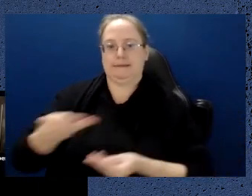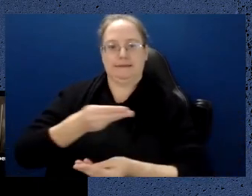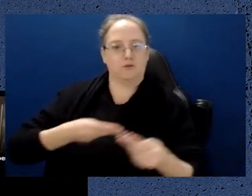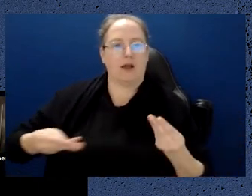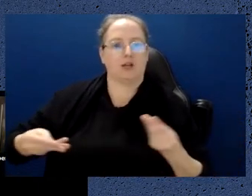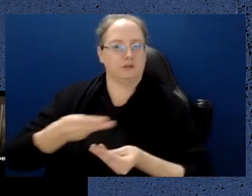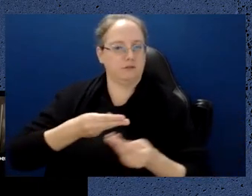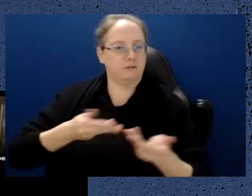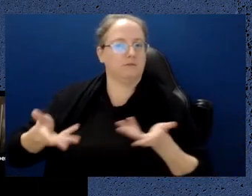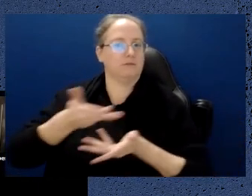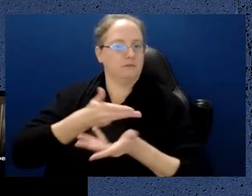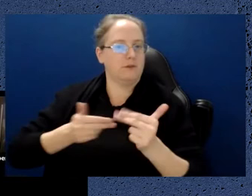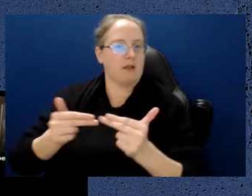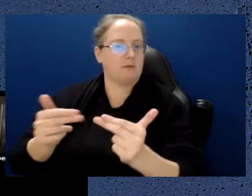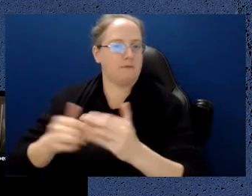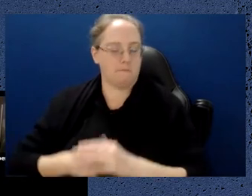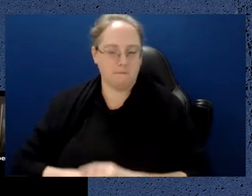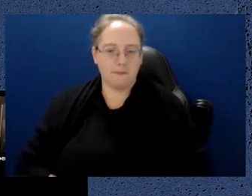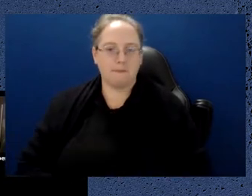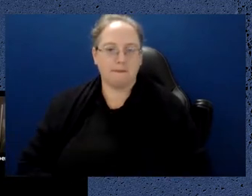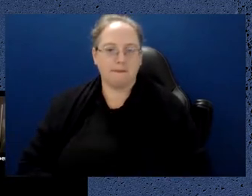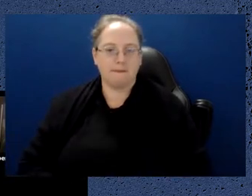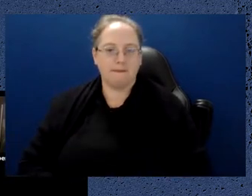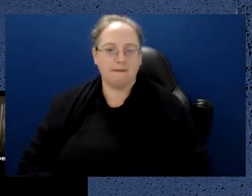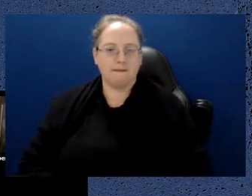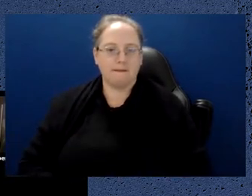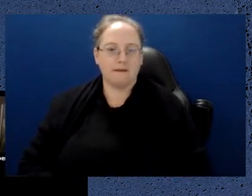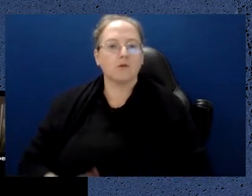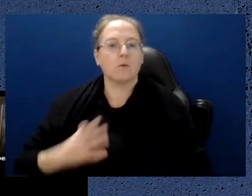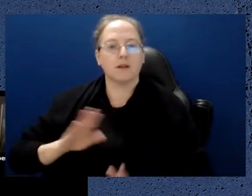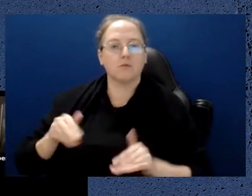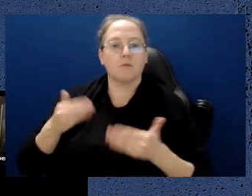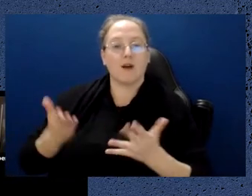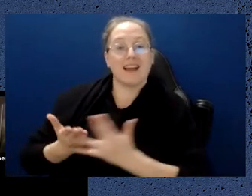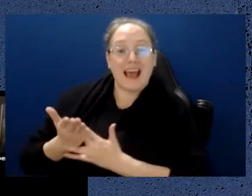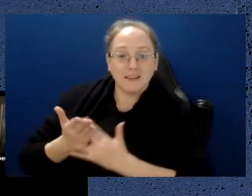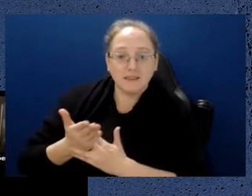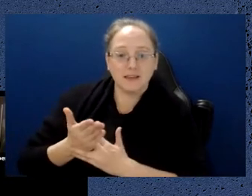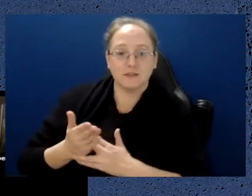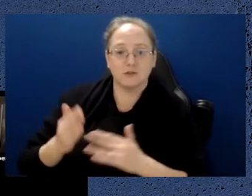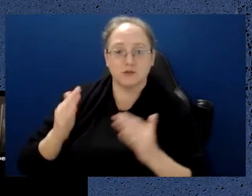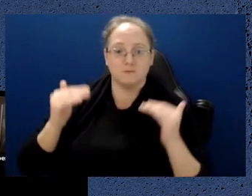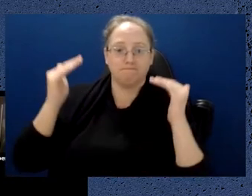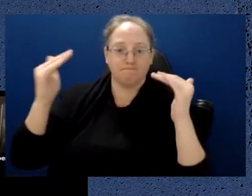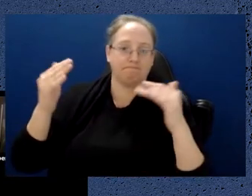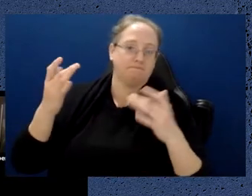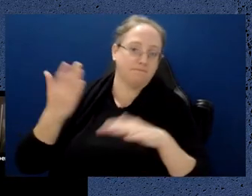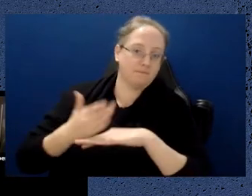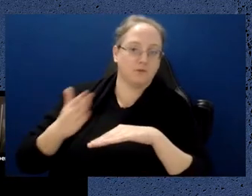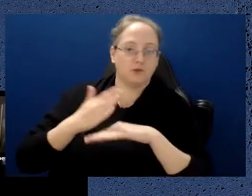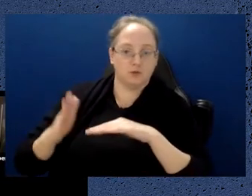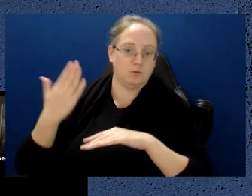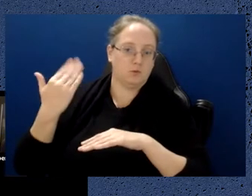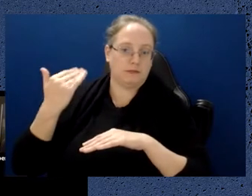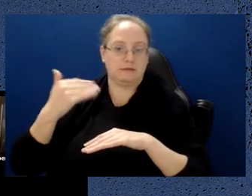So that's all about providing access to state of the art quantum computer systems. And this now is vendors are really starting